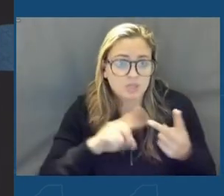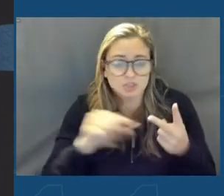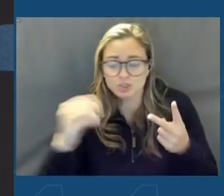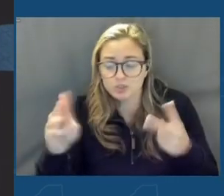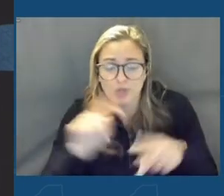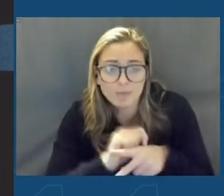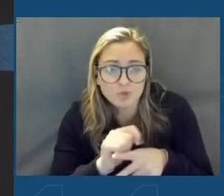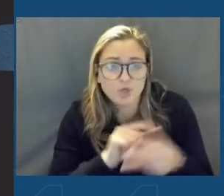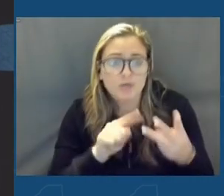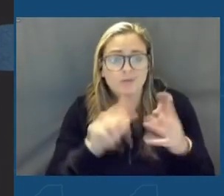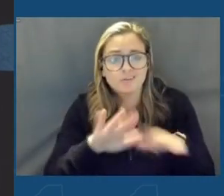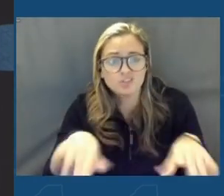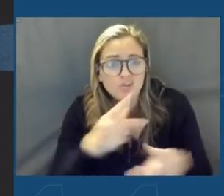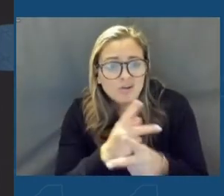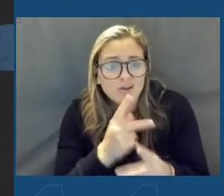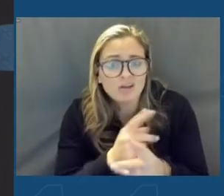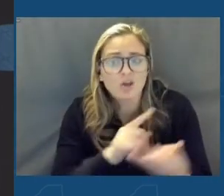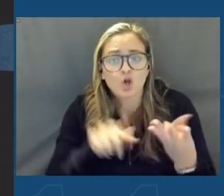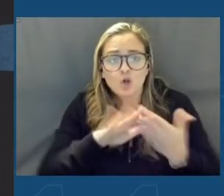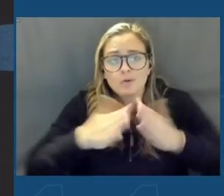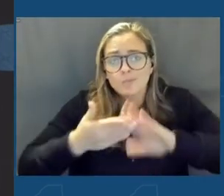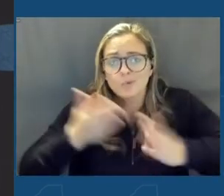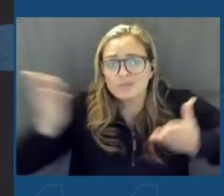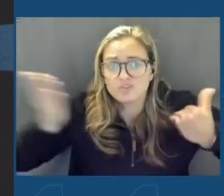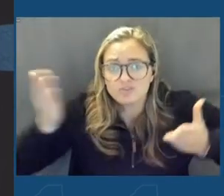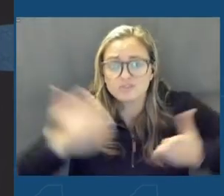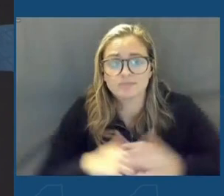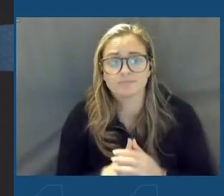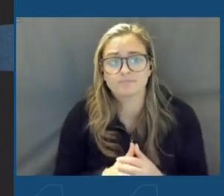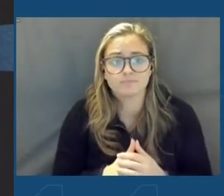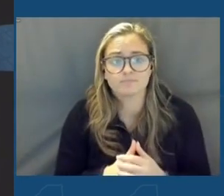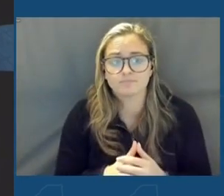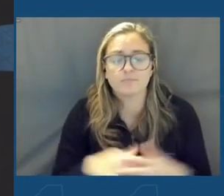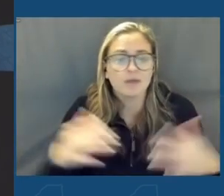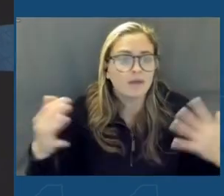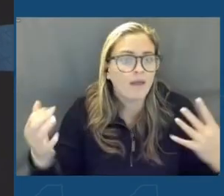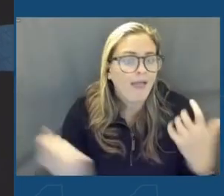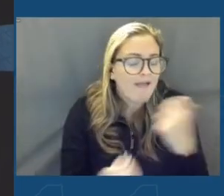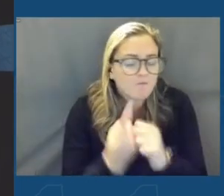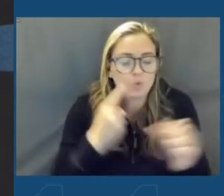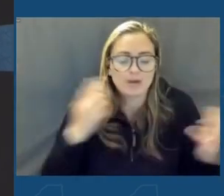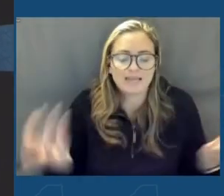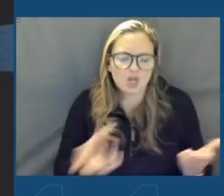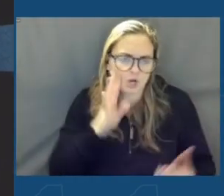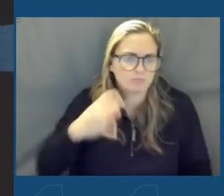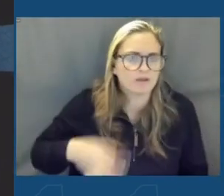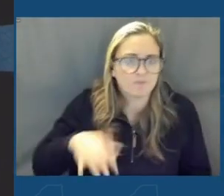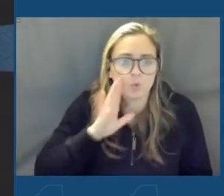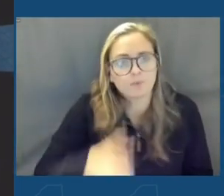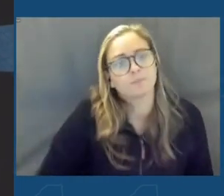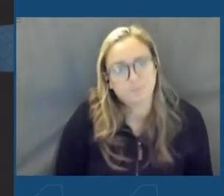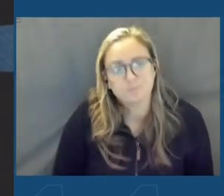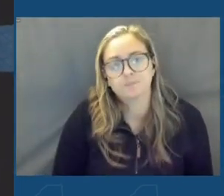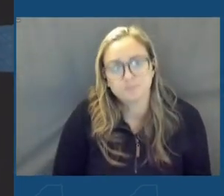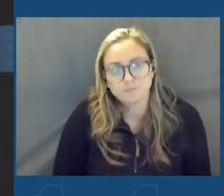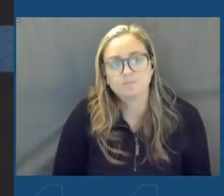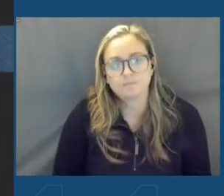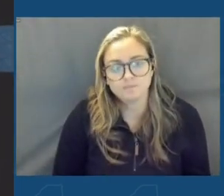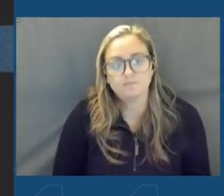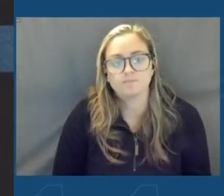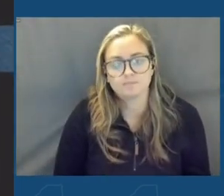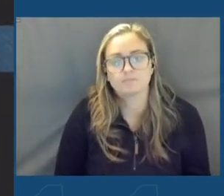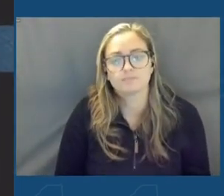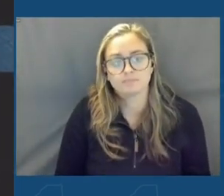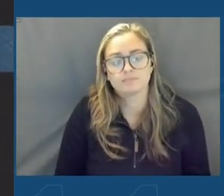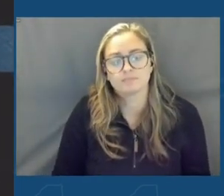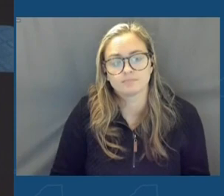training and child care and community services. Everyone in this community will benefit. Everyone. And it will